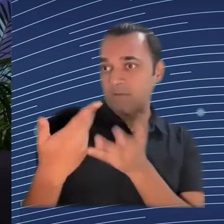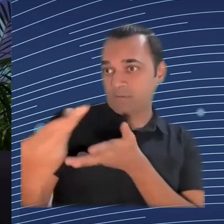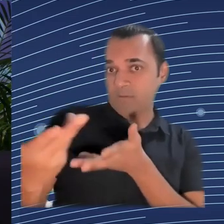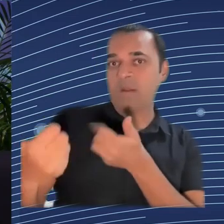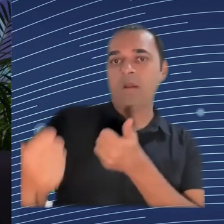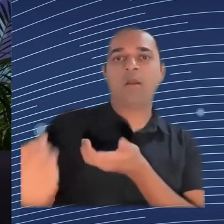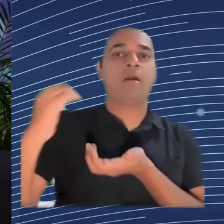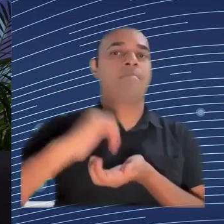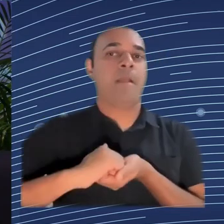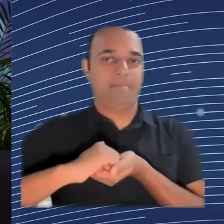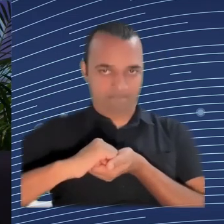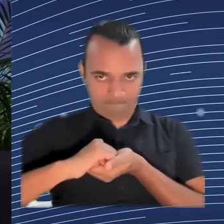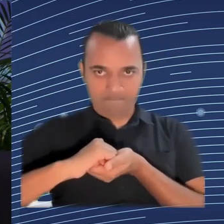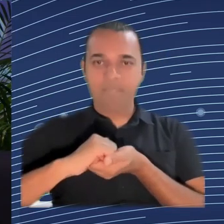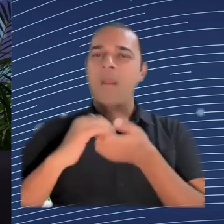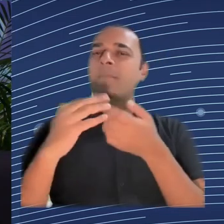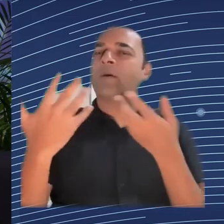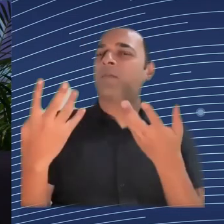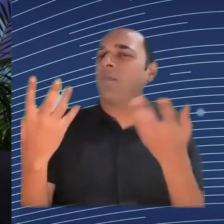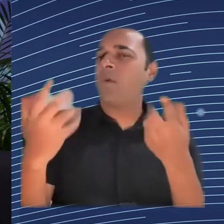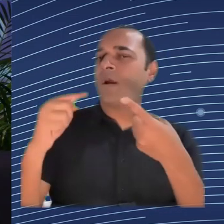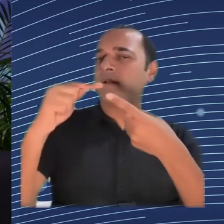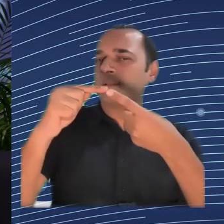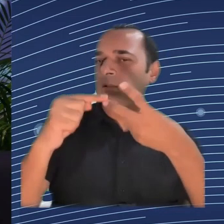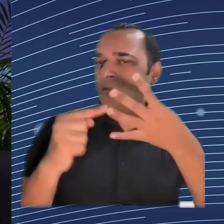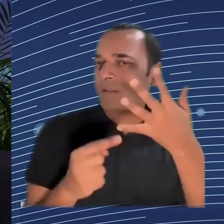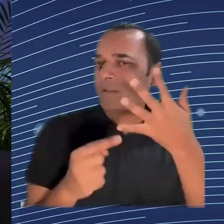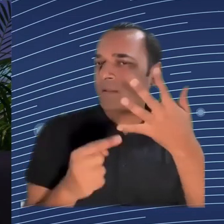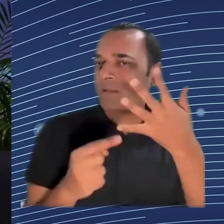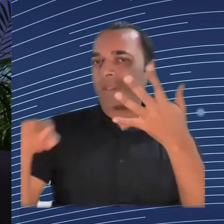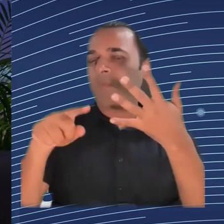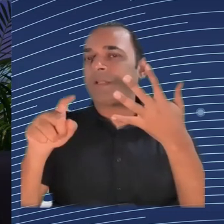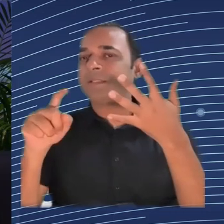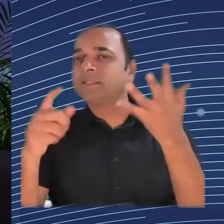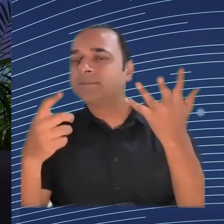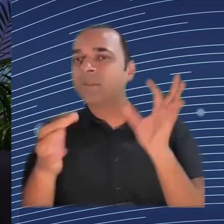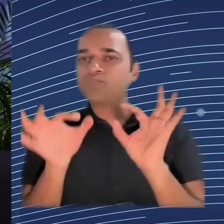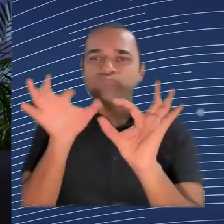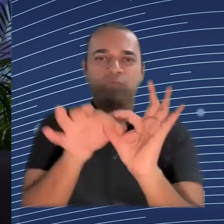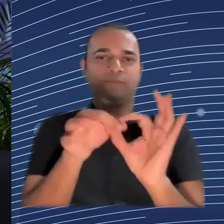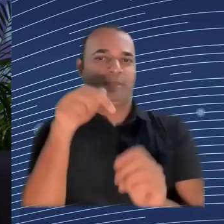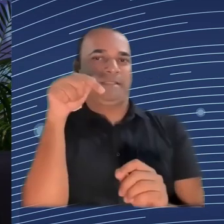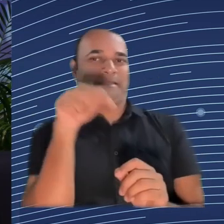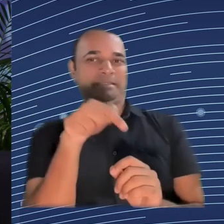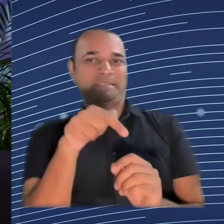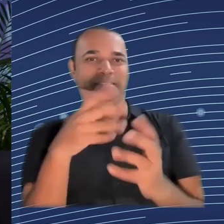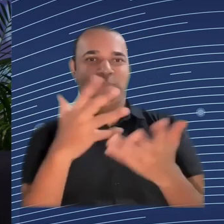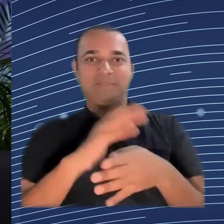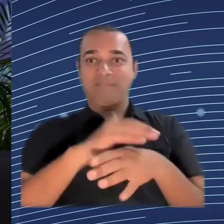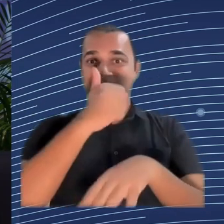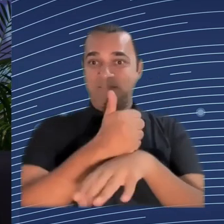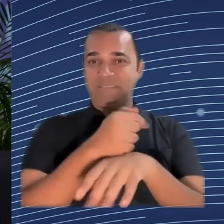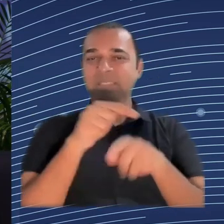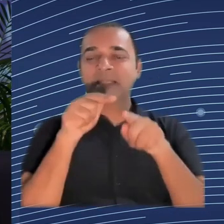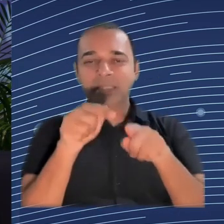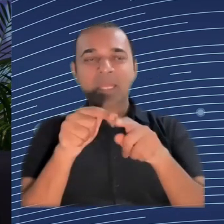the workers' representative. Exactly to prevent the biased, because there are biased, in a